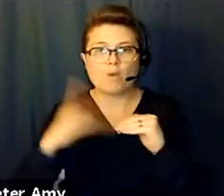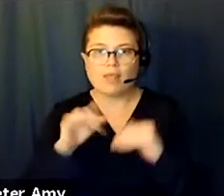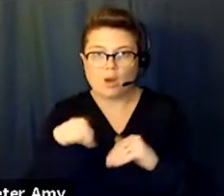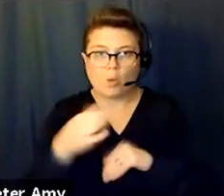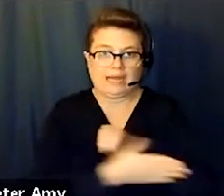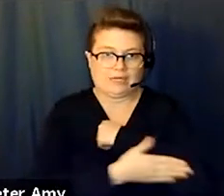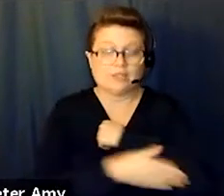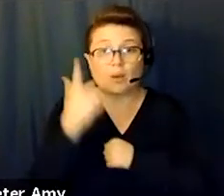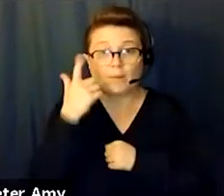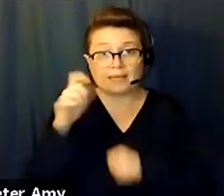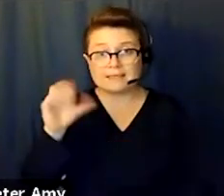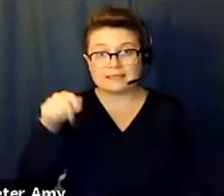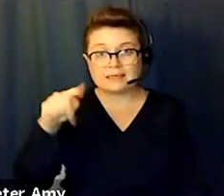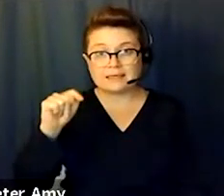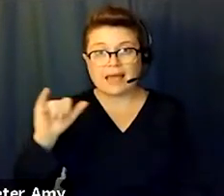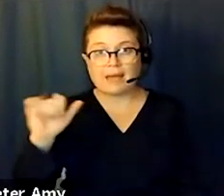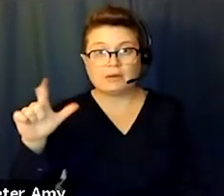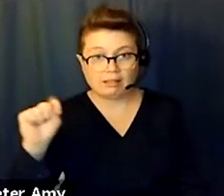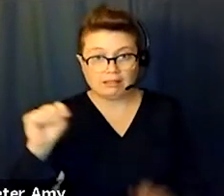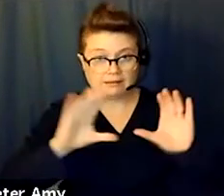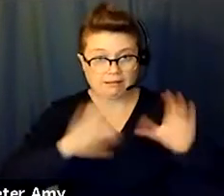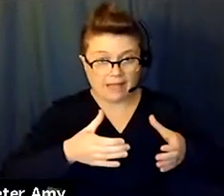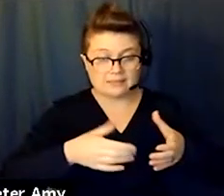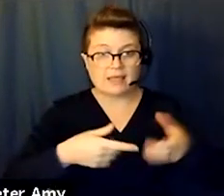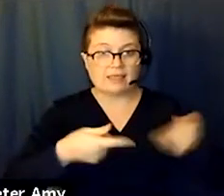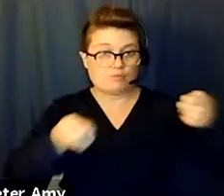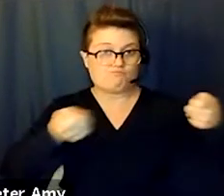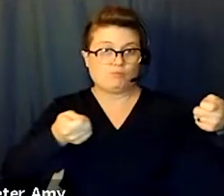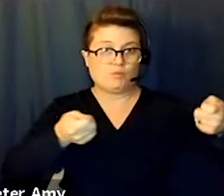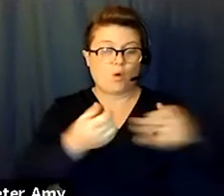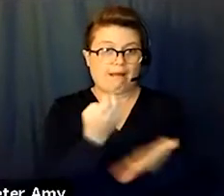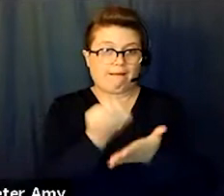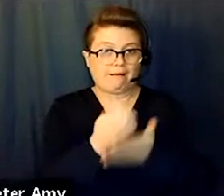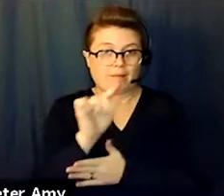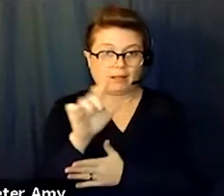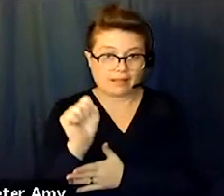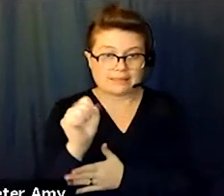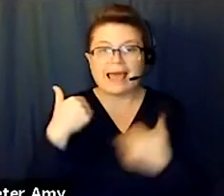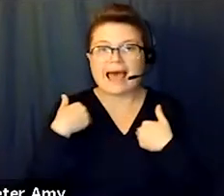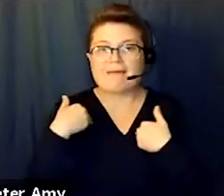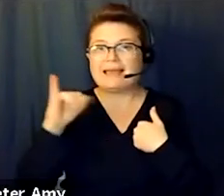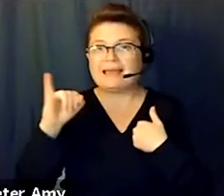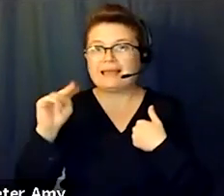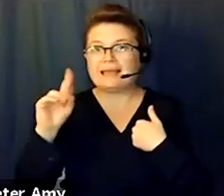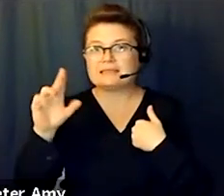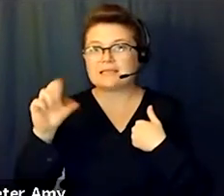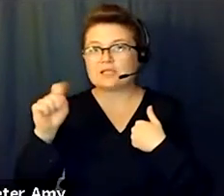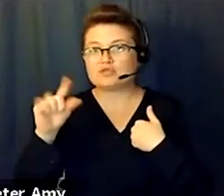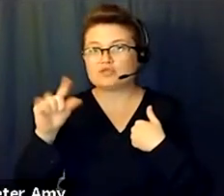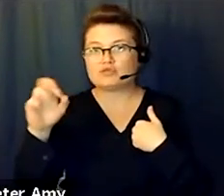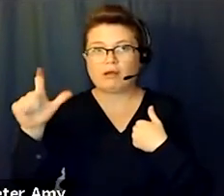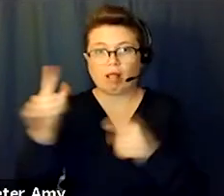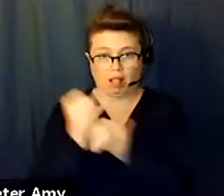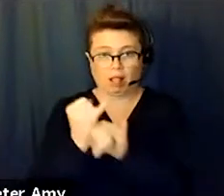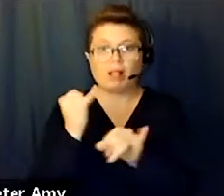within the capitalist class, the ruling economic class, you have the industrial capitalists, people who own factories and own the